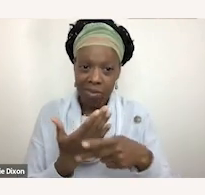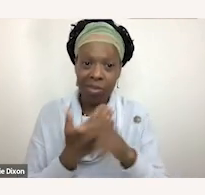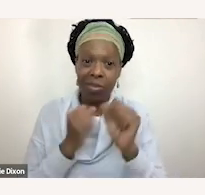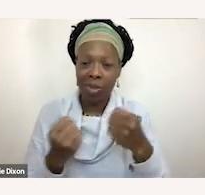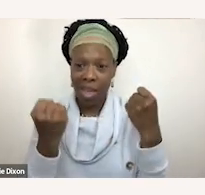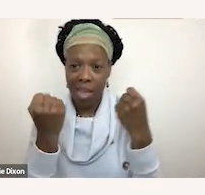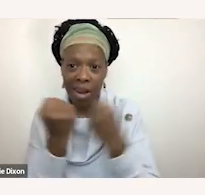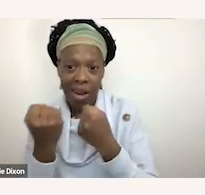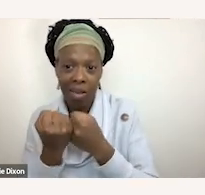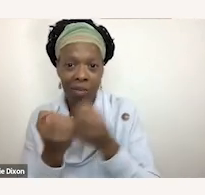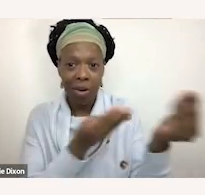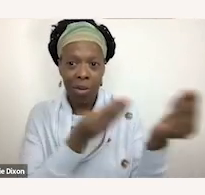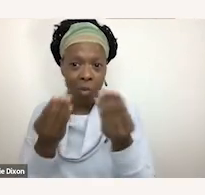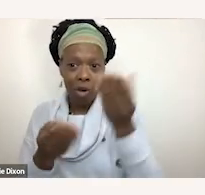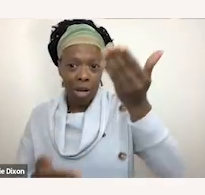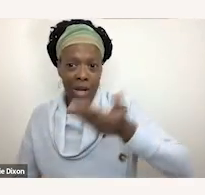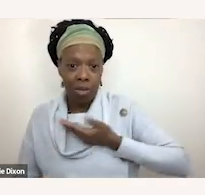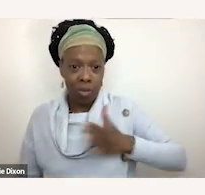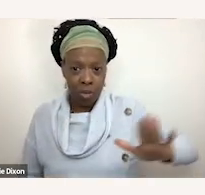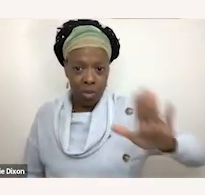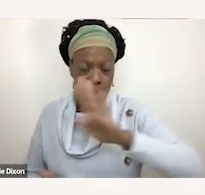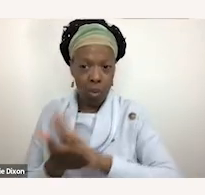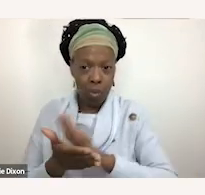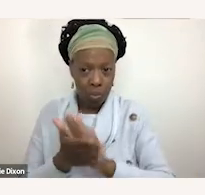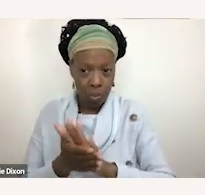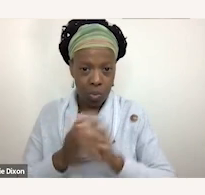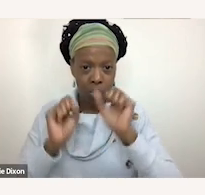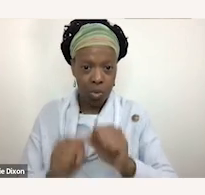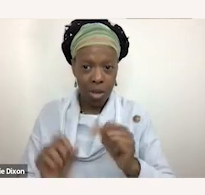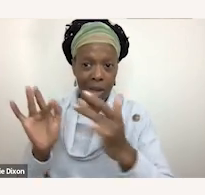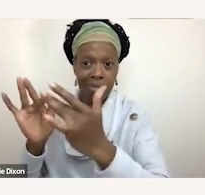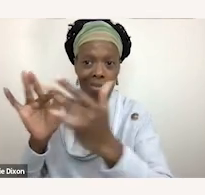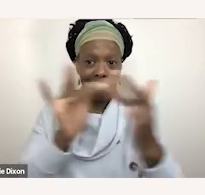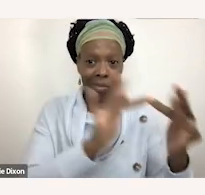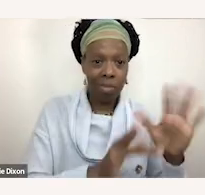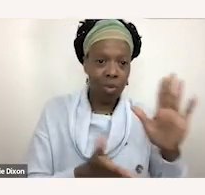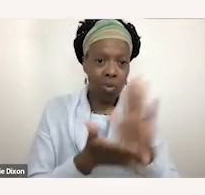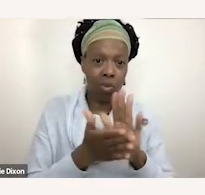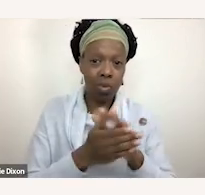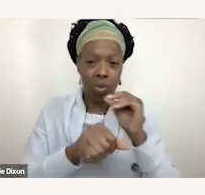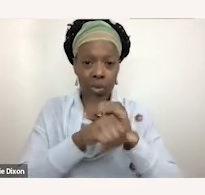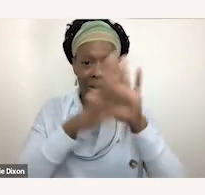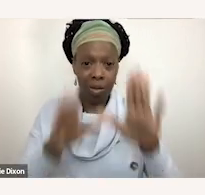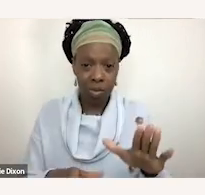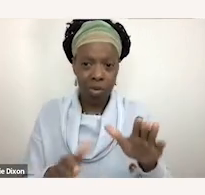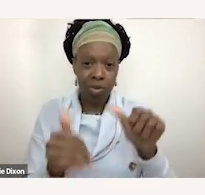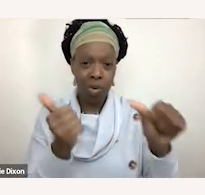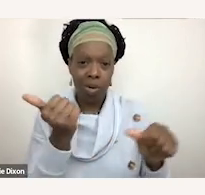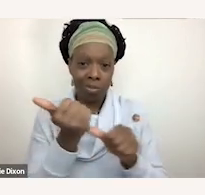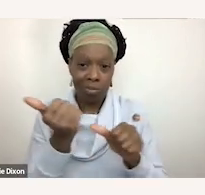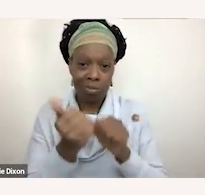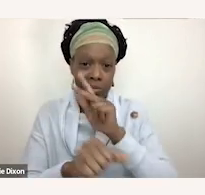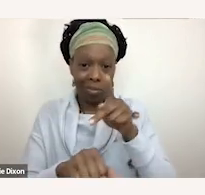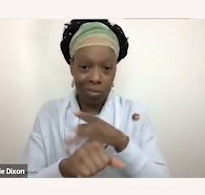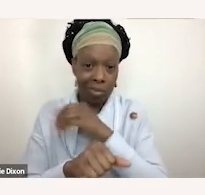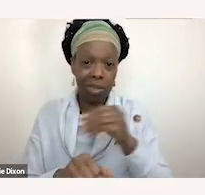it to your school you can reach out to your school counselor your assistant principal your principal you can engage your